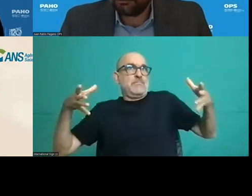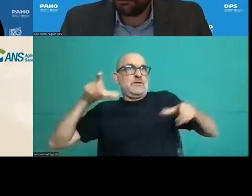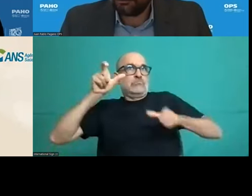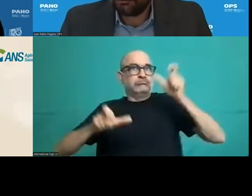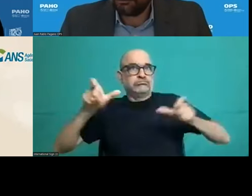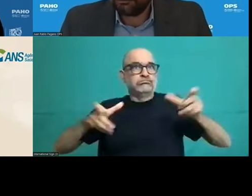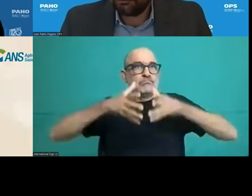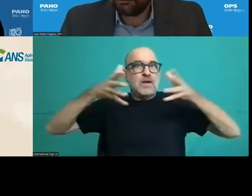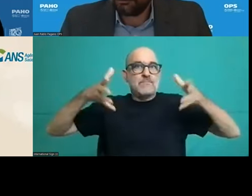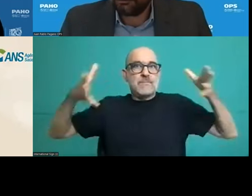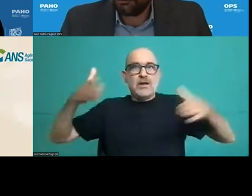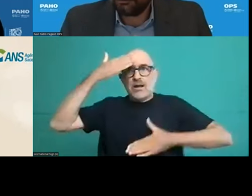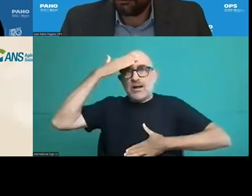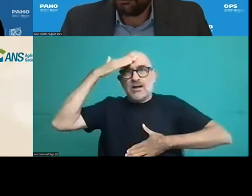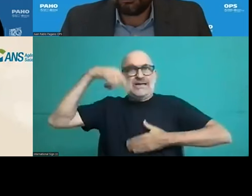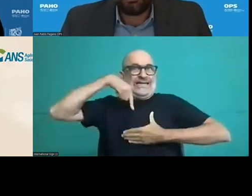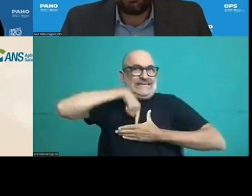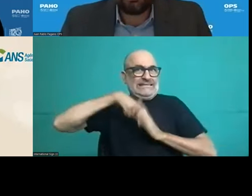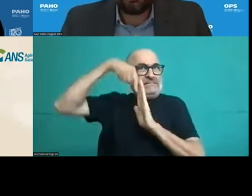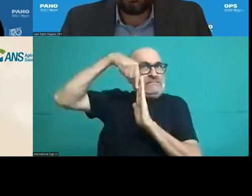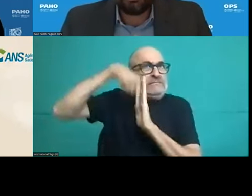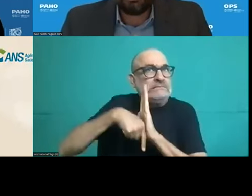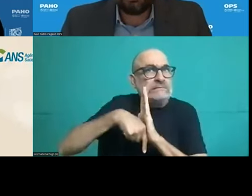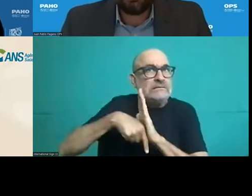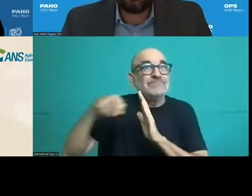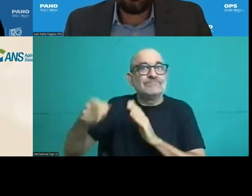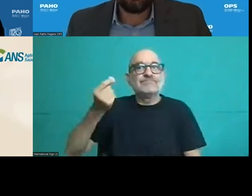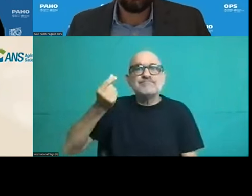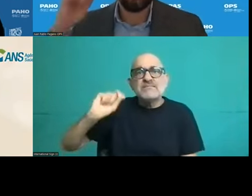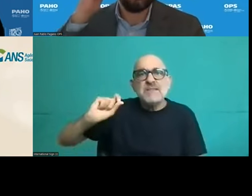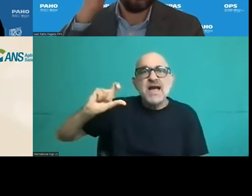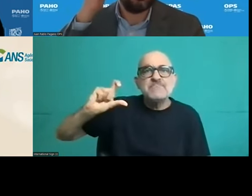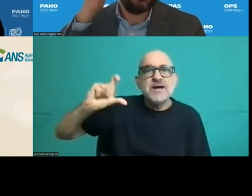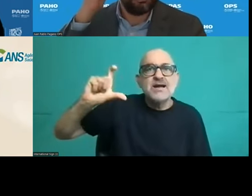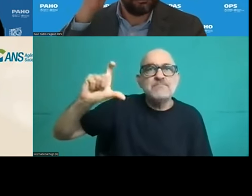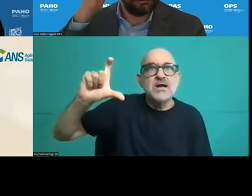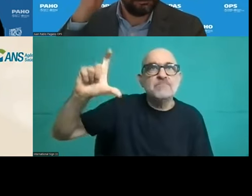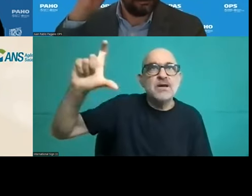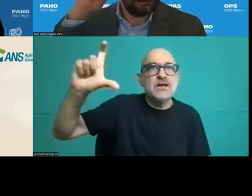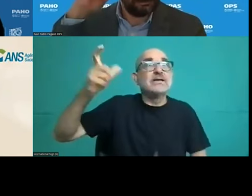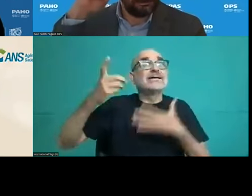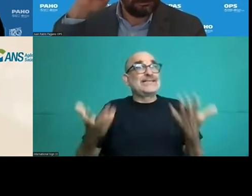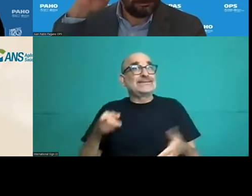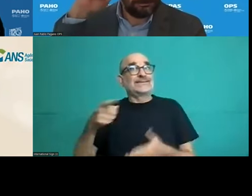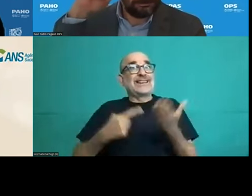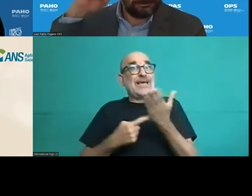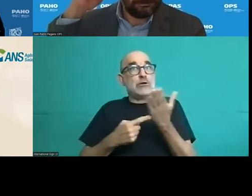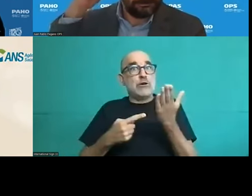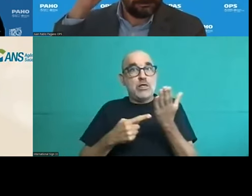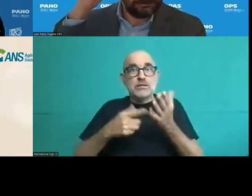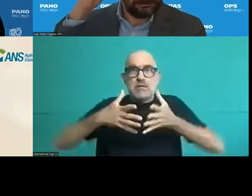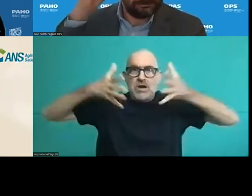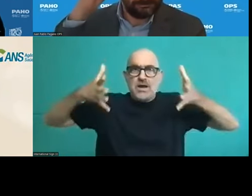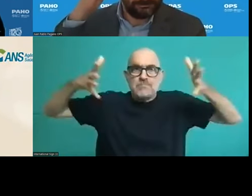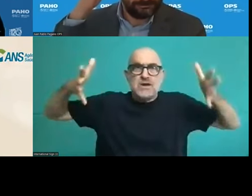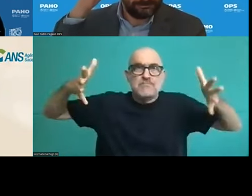out-of-pocket costs for the patients and the technology increases these costs as well and we also have a